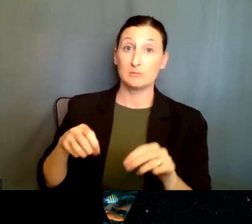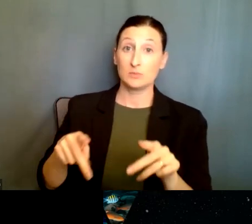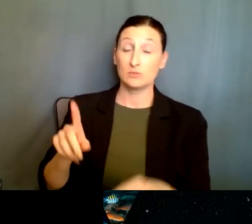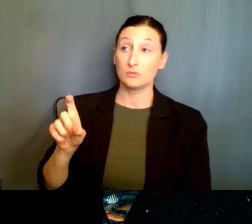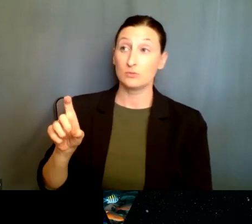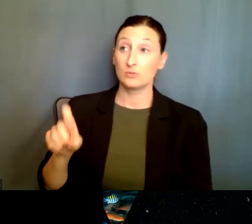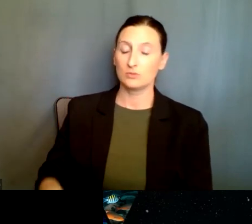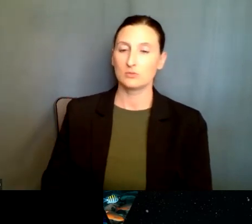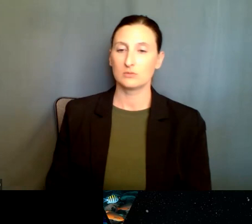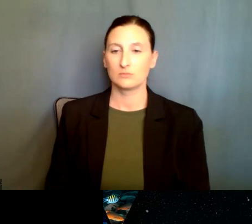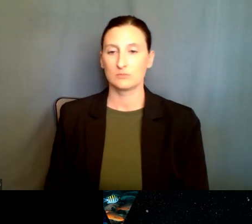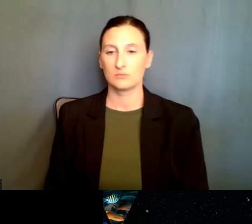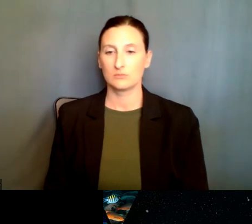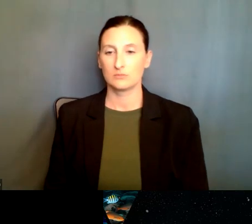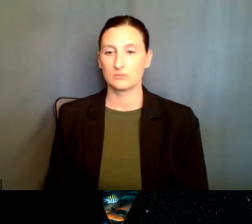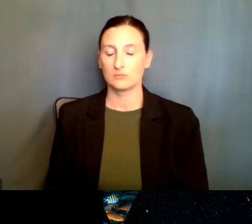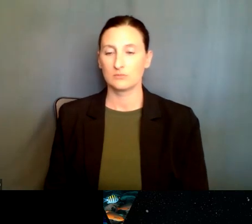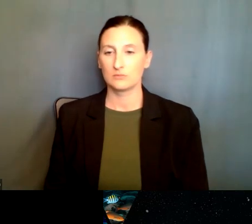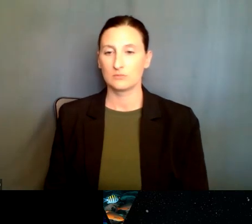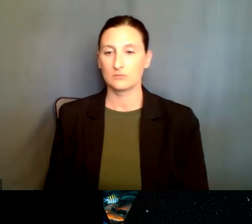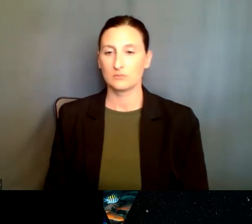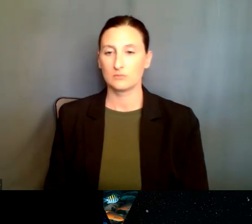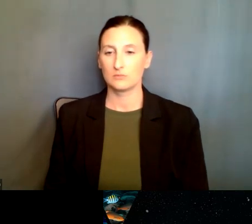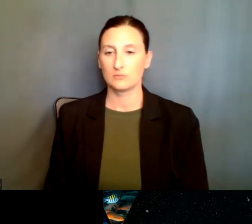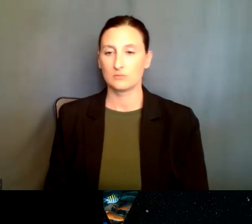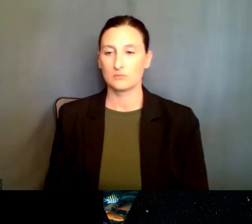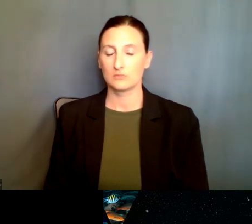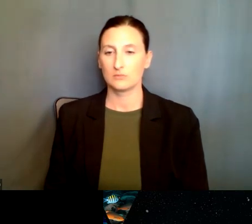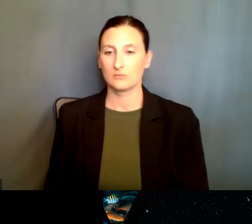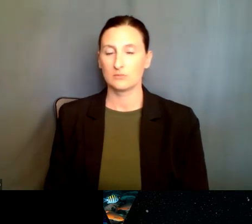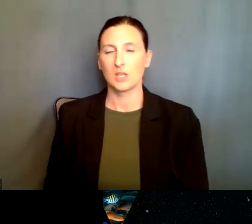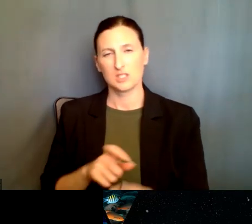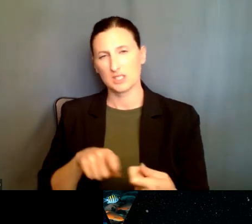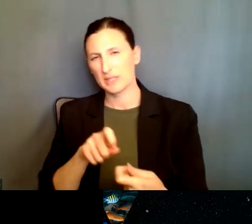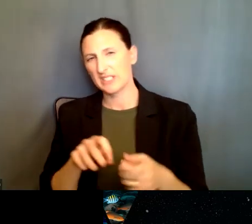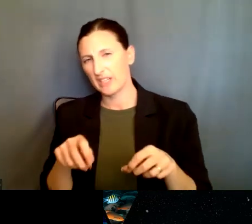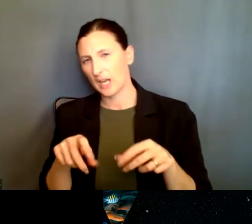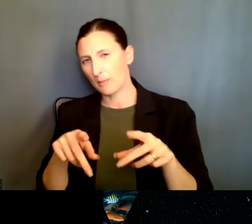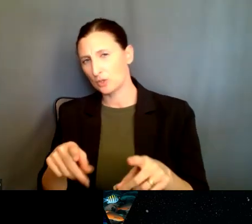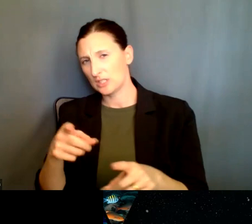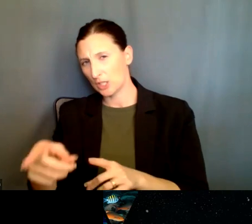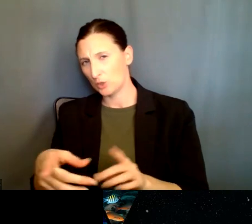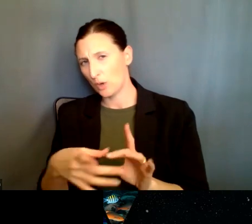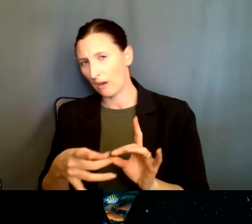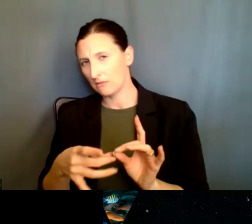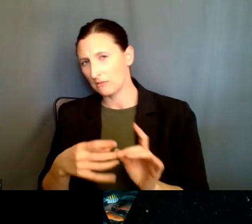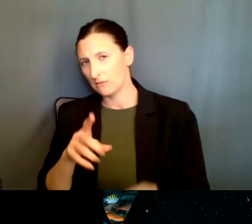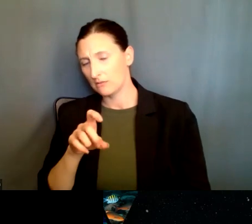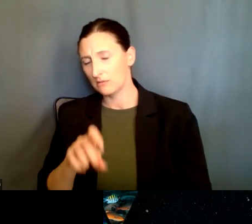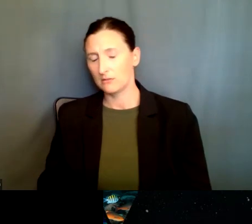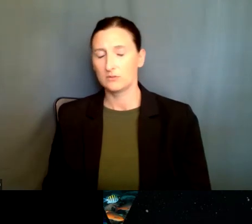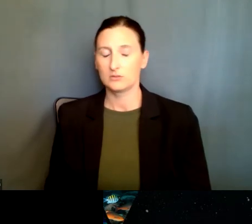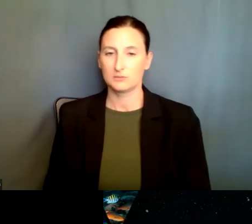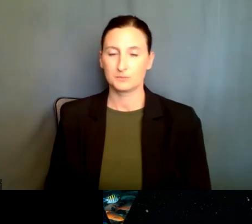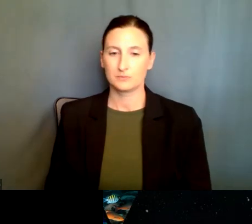Um, so is there a specific opportunity that the question is referring to? Um, I,